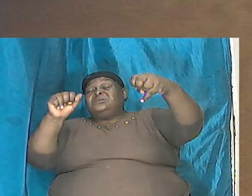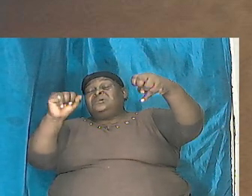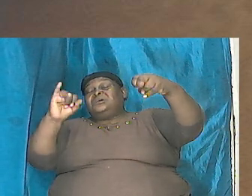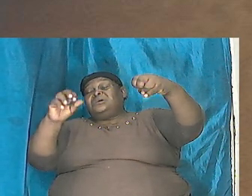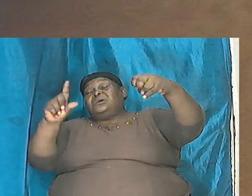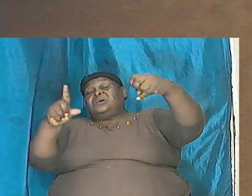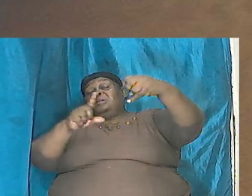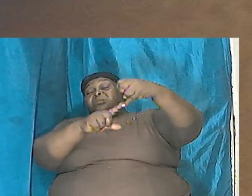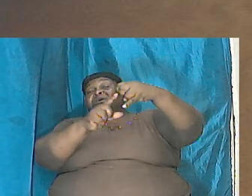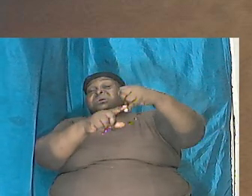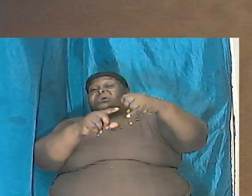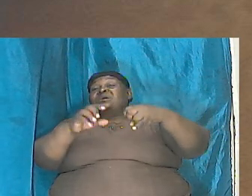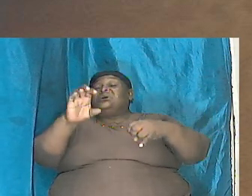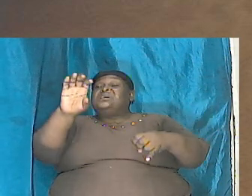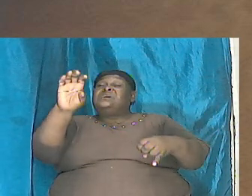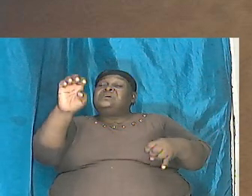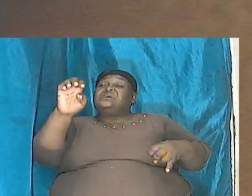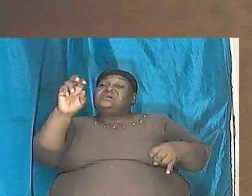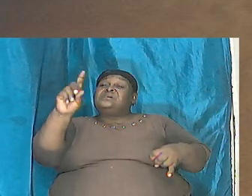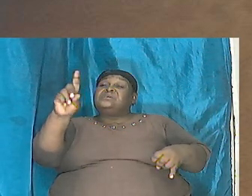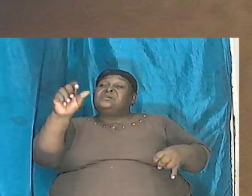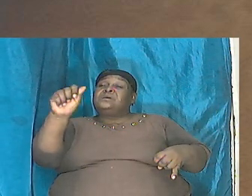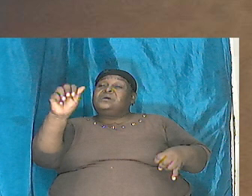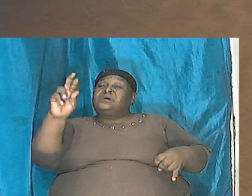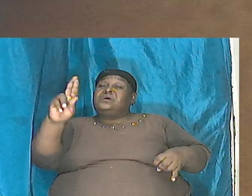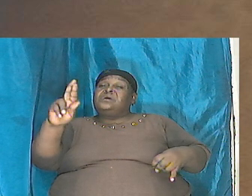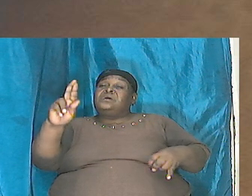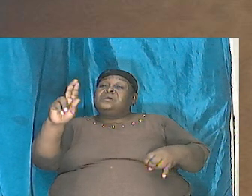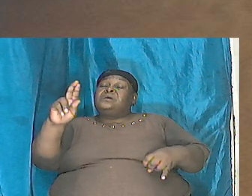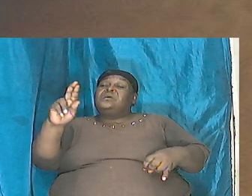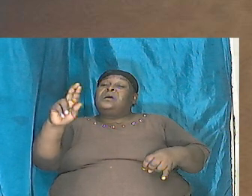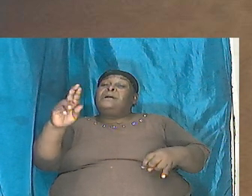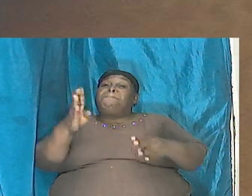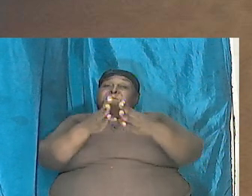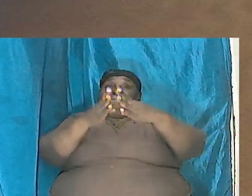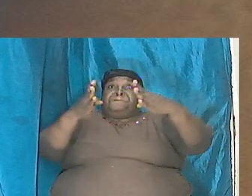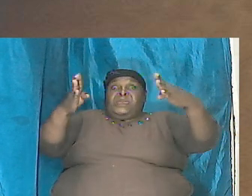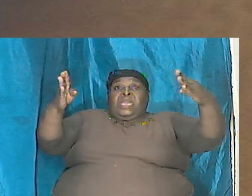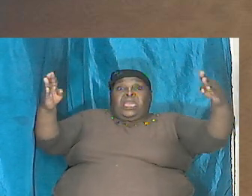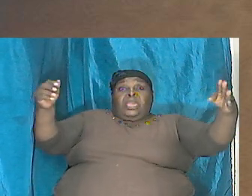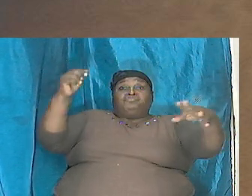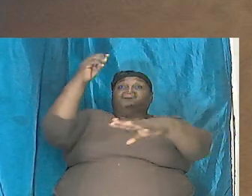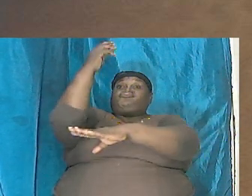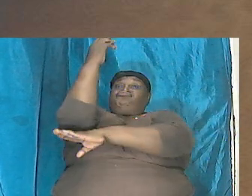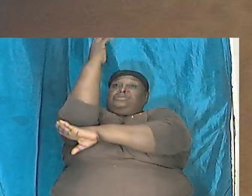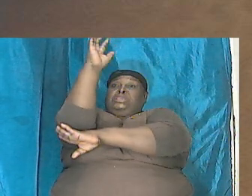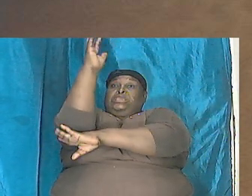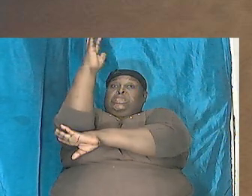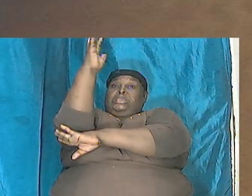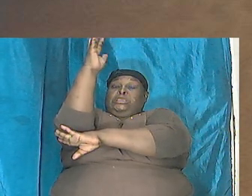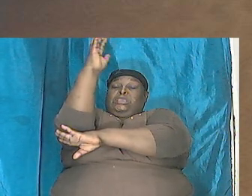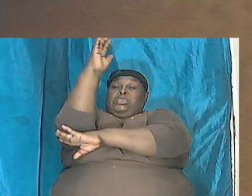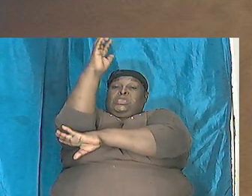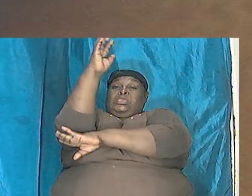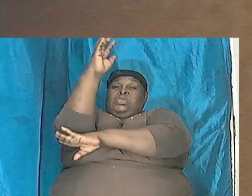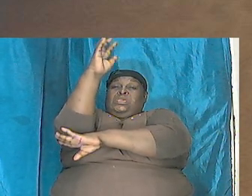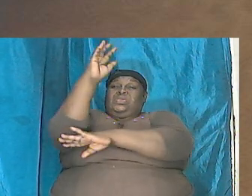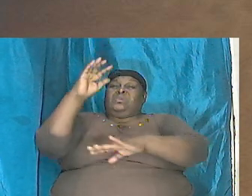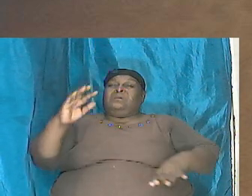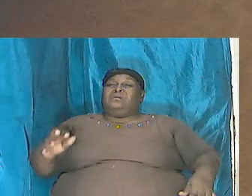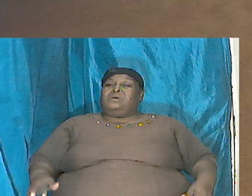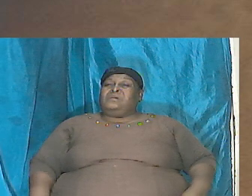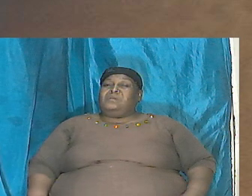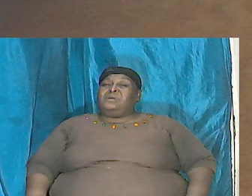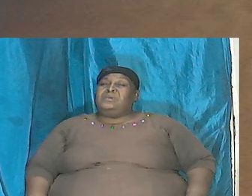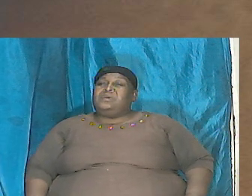none of us in our lives have ever seen a mammal with a tail the size of a massive tree going way up in the